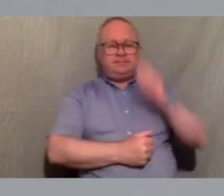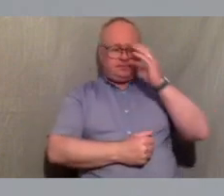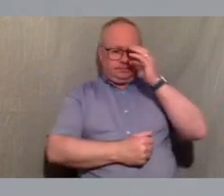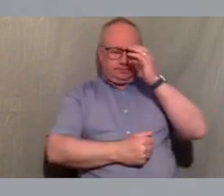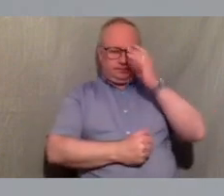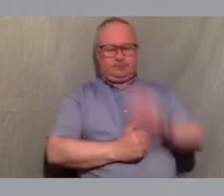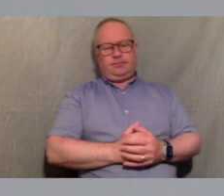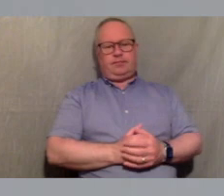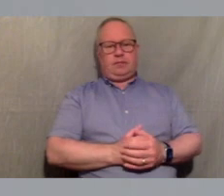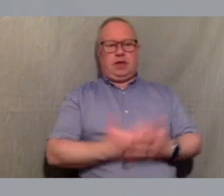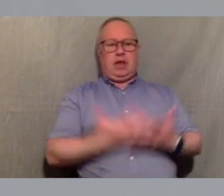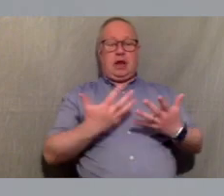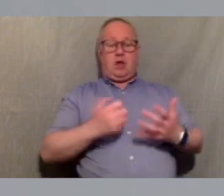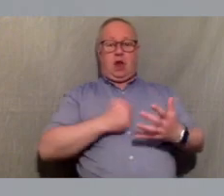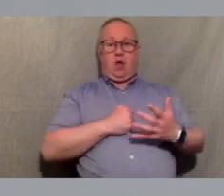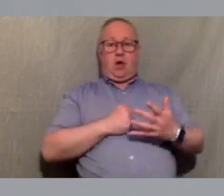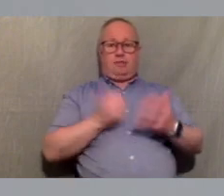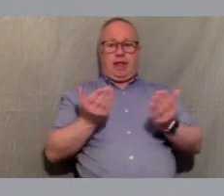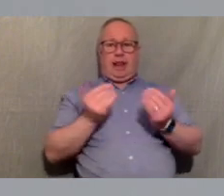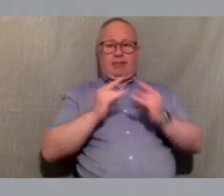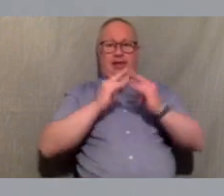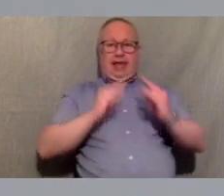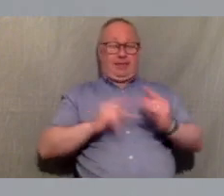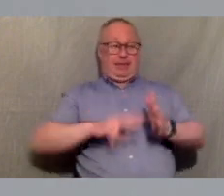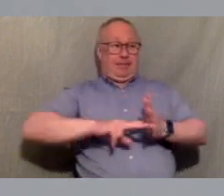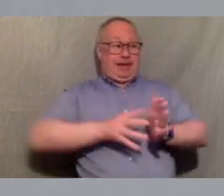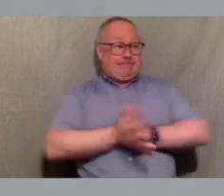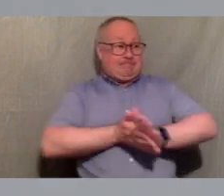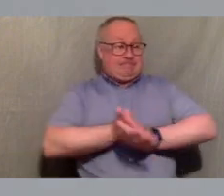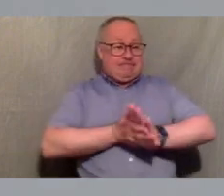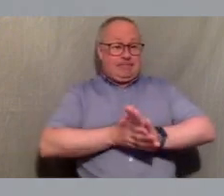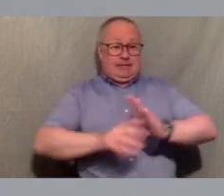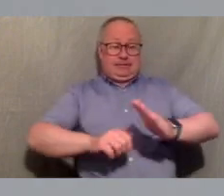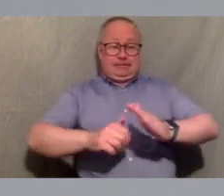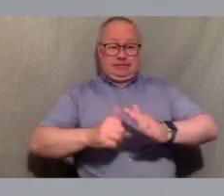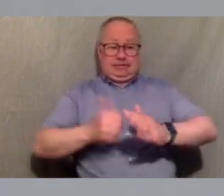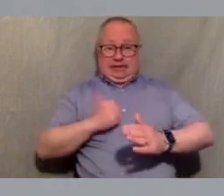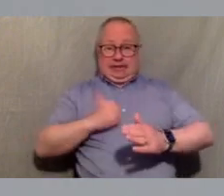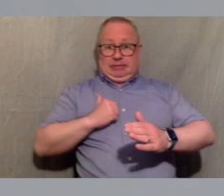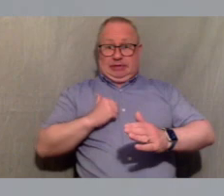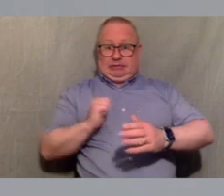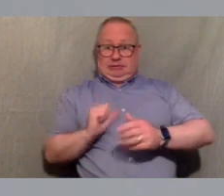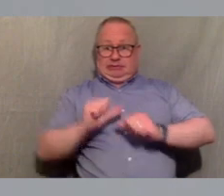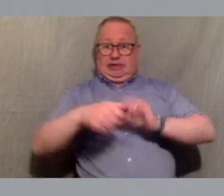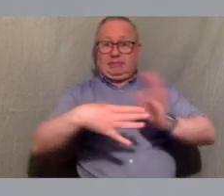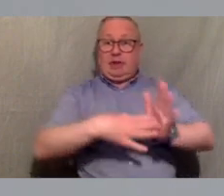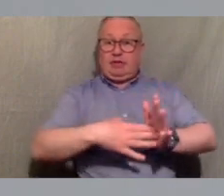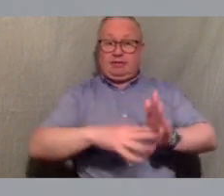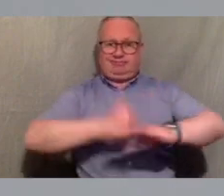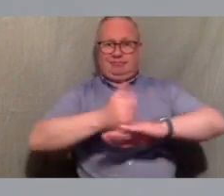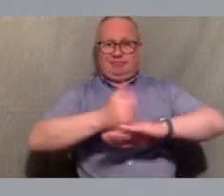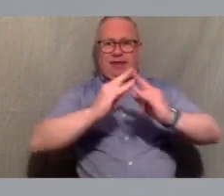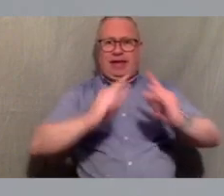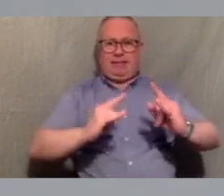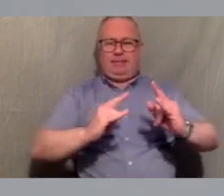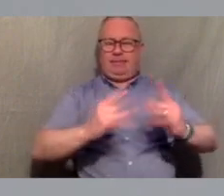that the climate camp that we dreamed of uh that was going to be happening about a month from month from now is obviously not possible uh